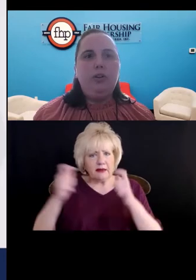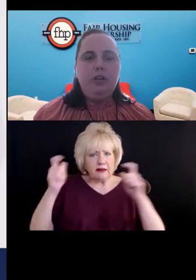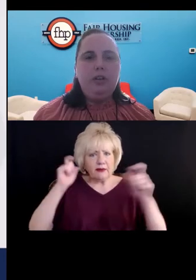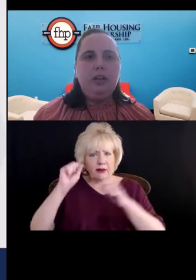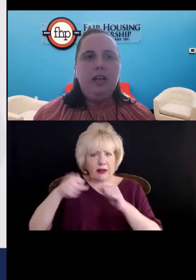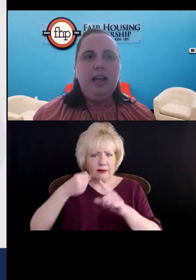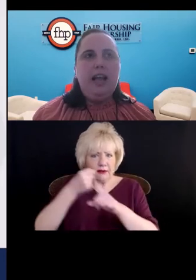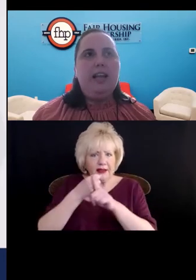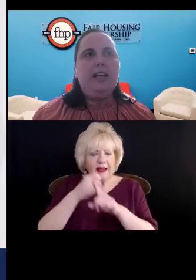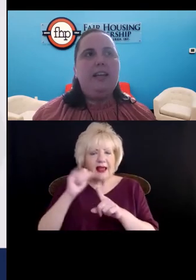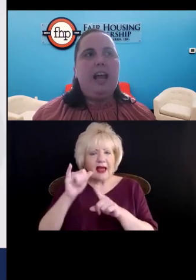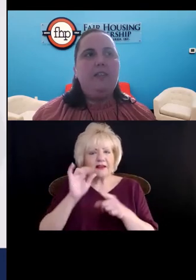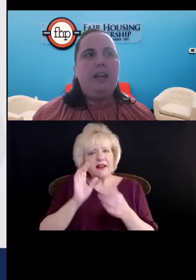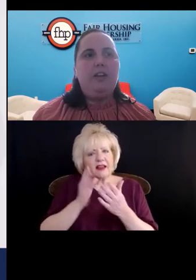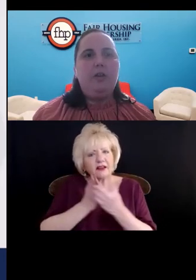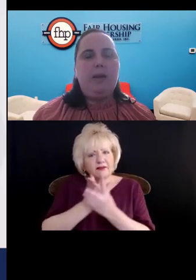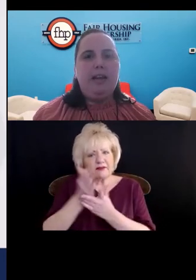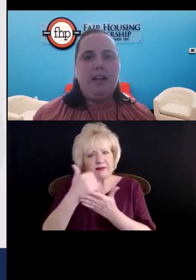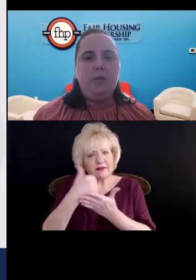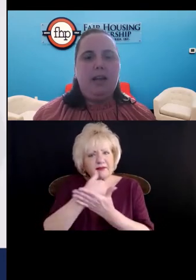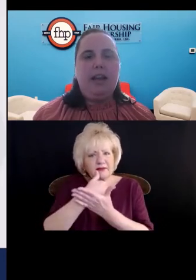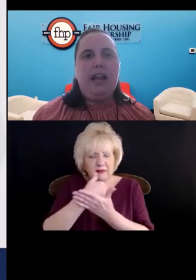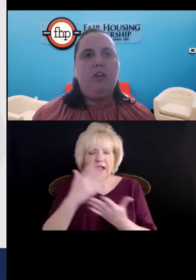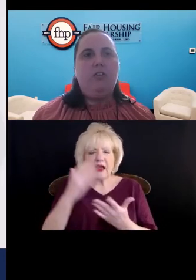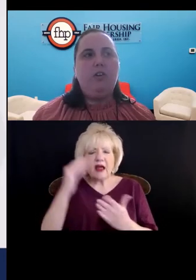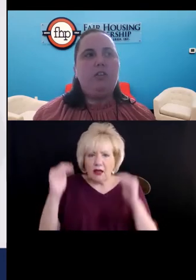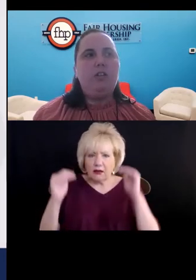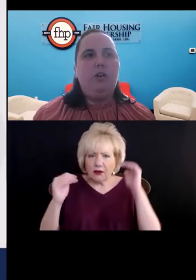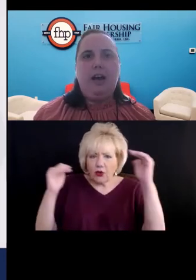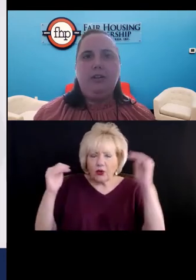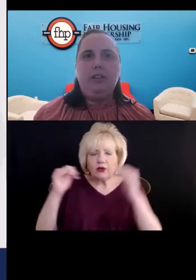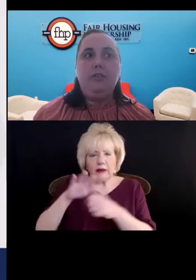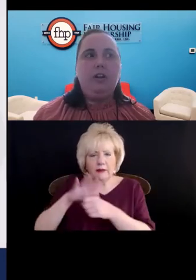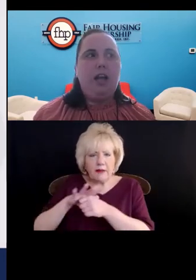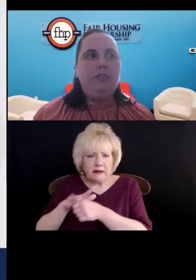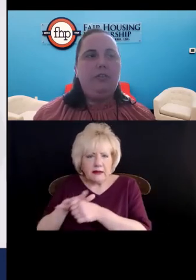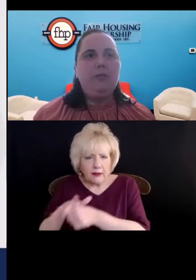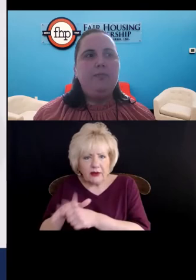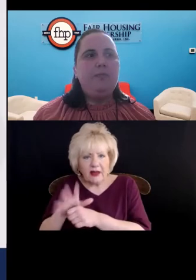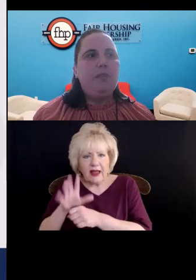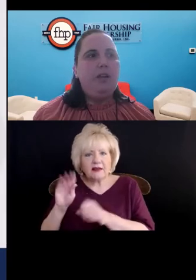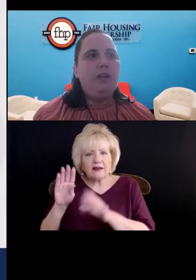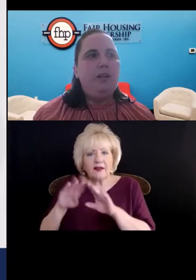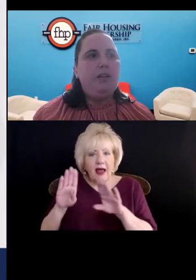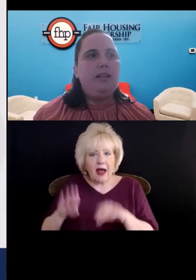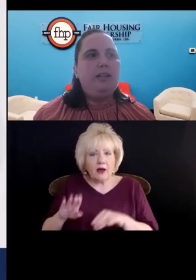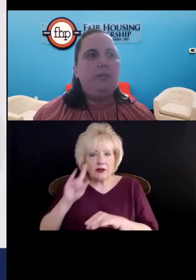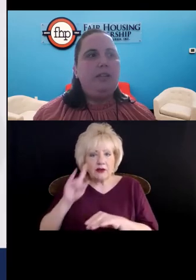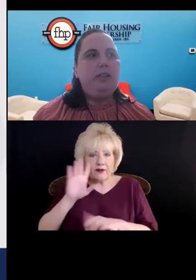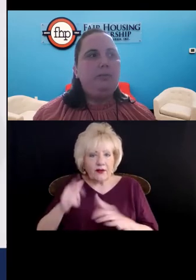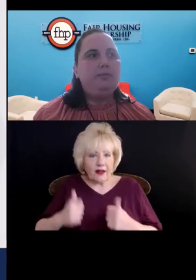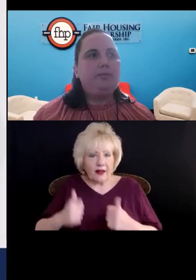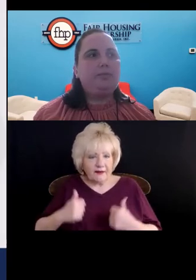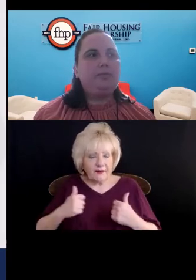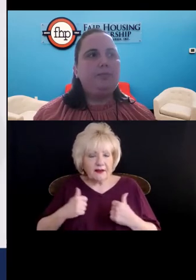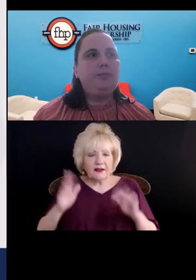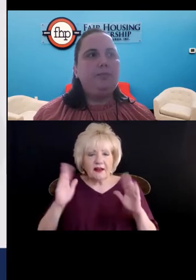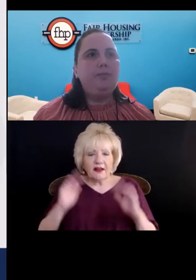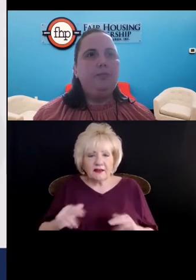new adulthood and navigating the pandemic and their first adult housing of their life. Next slide, please.